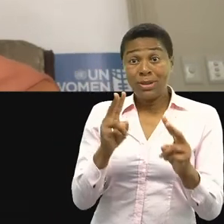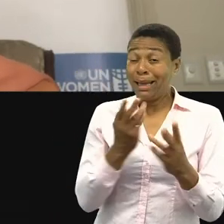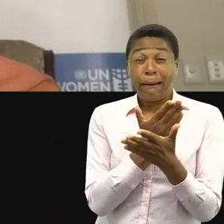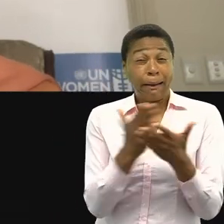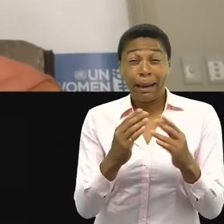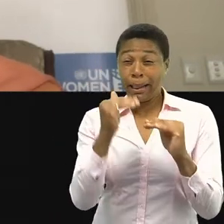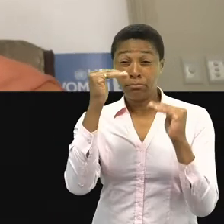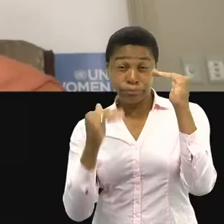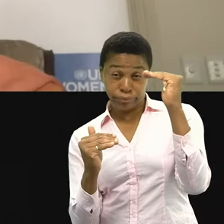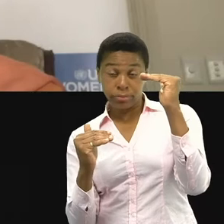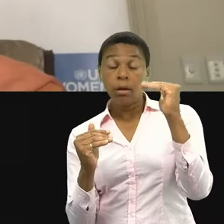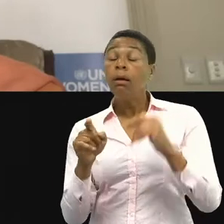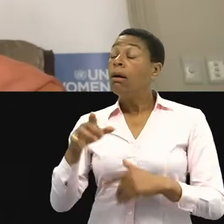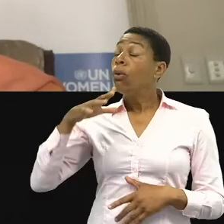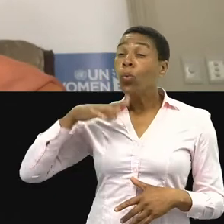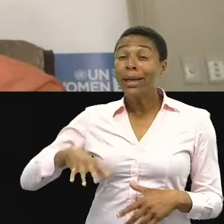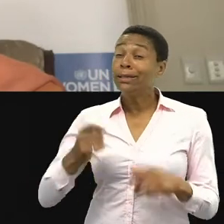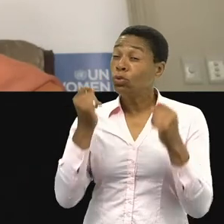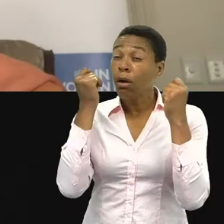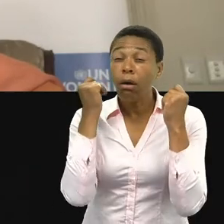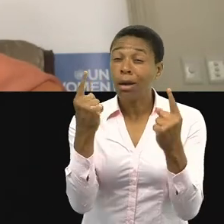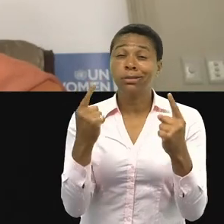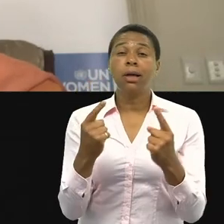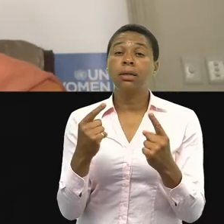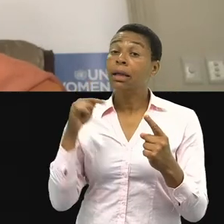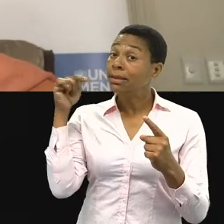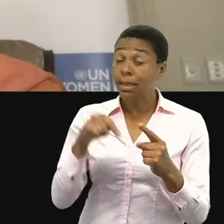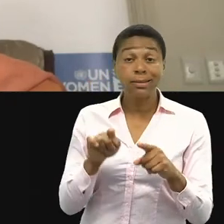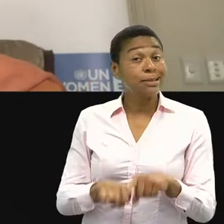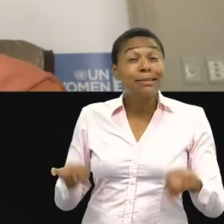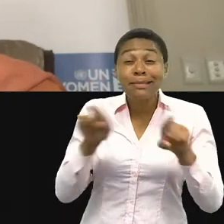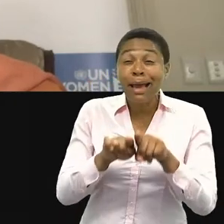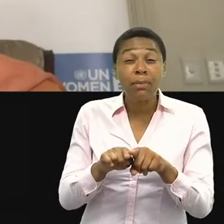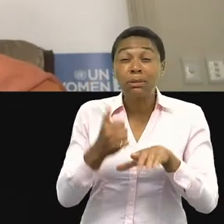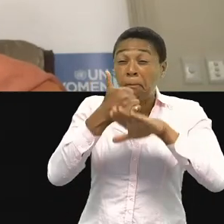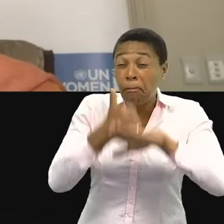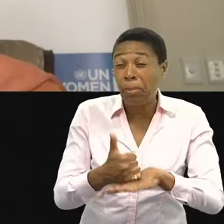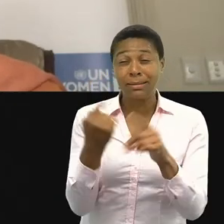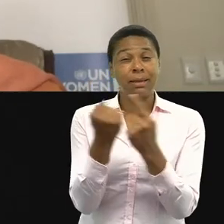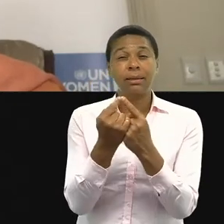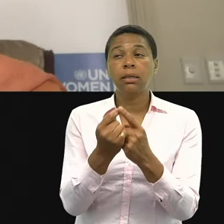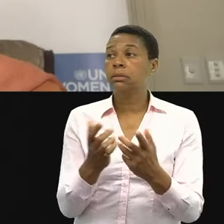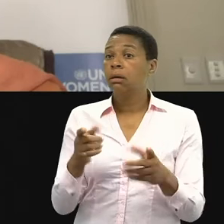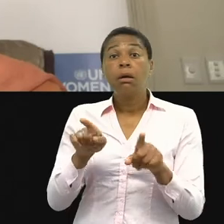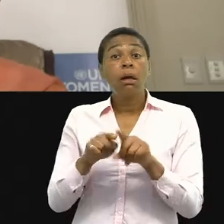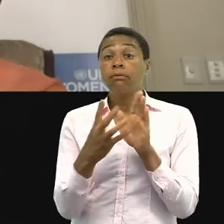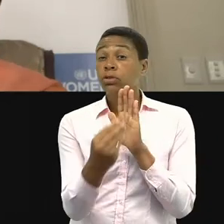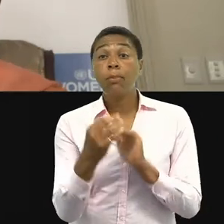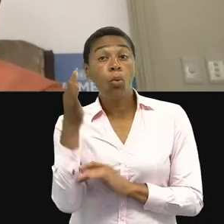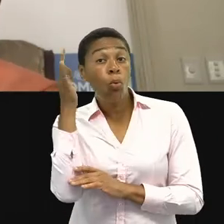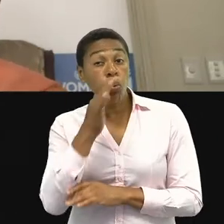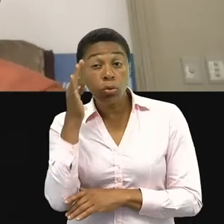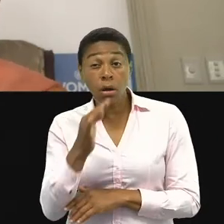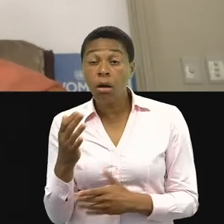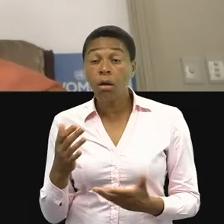of saying we have to understand this is as important as water in terms of something that will help you live a life. Beijing